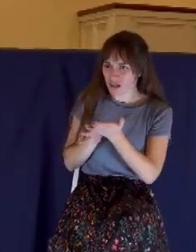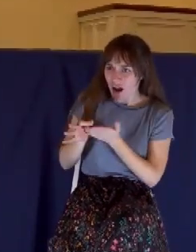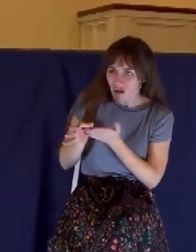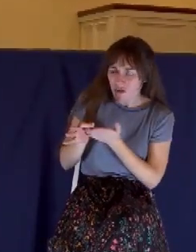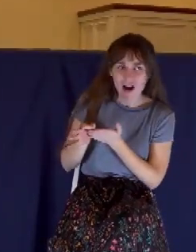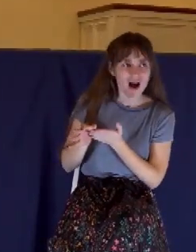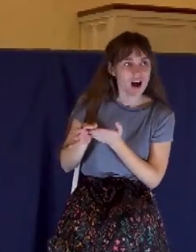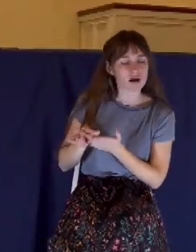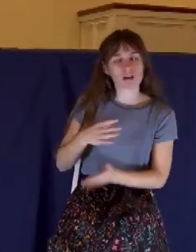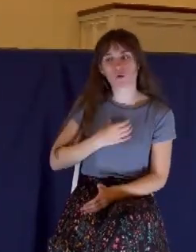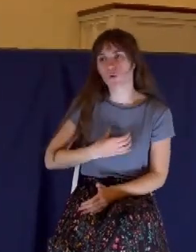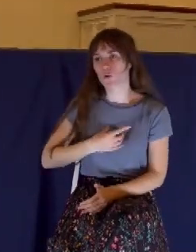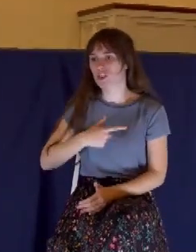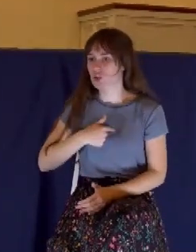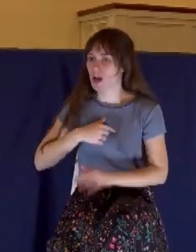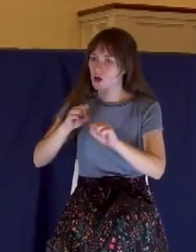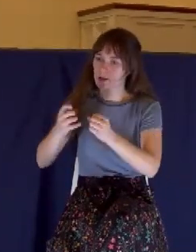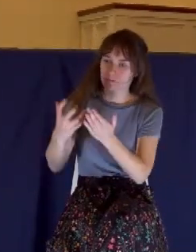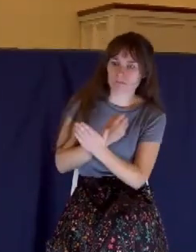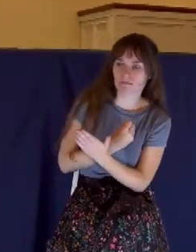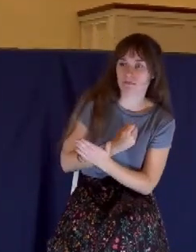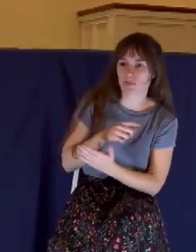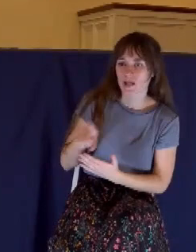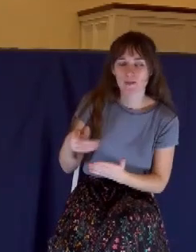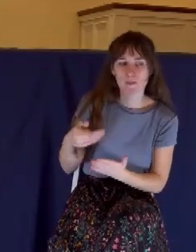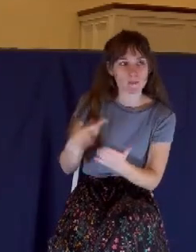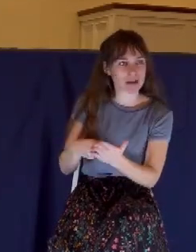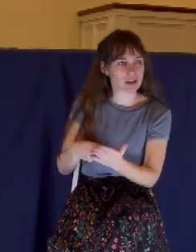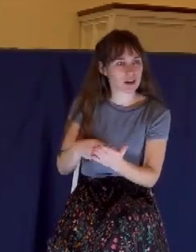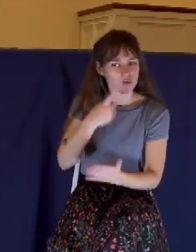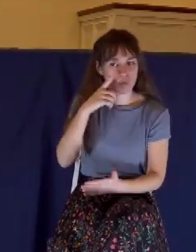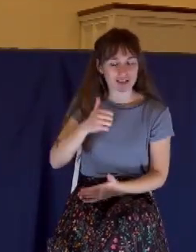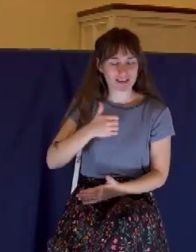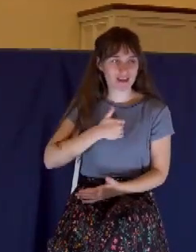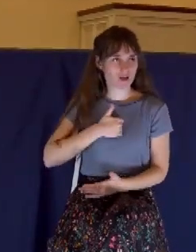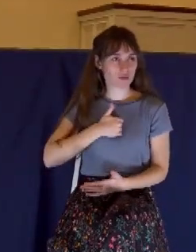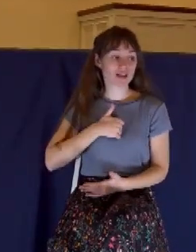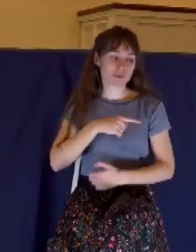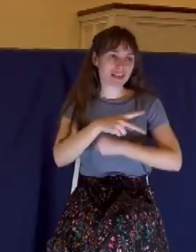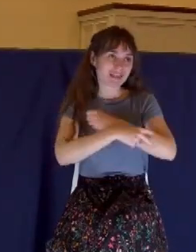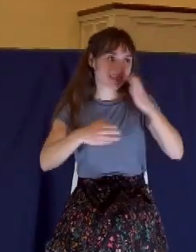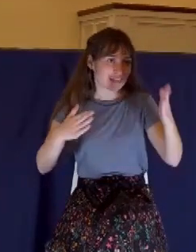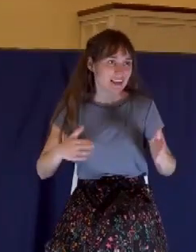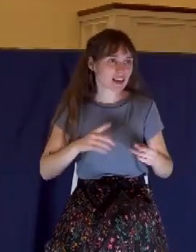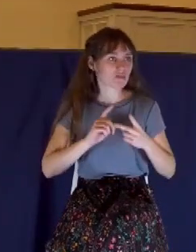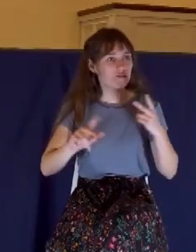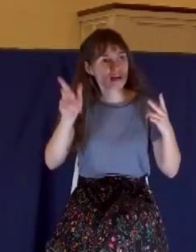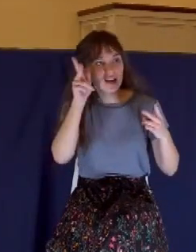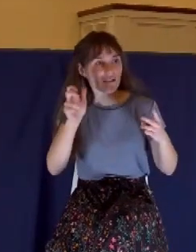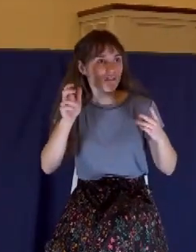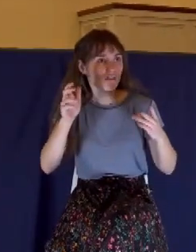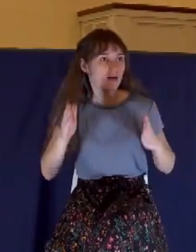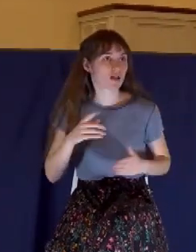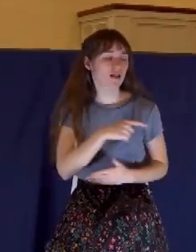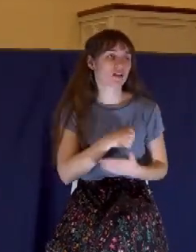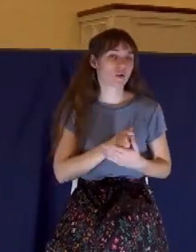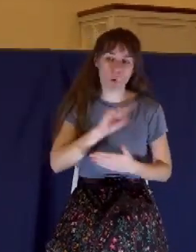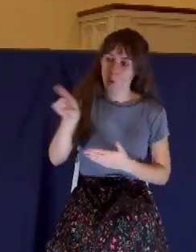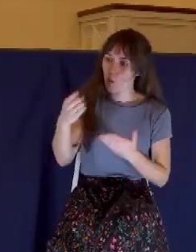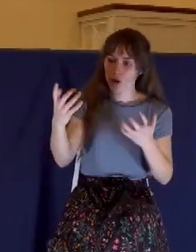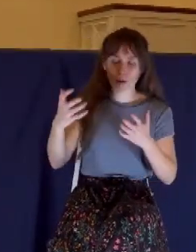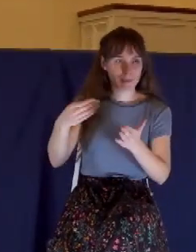could have gotten my hands on that money for this. He was a thief, he was a devil. All he wanted was the money.